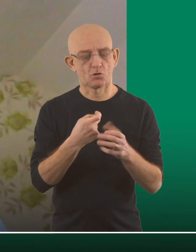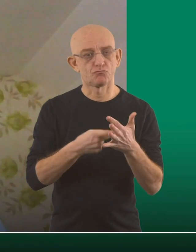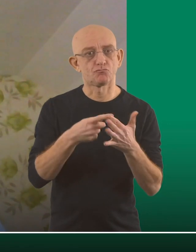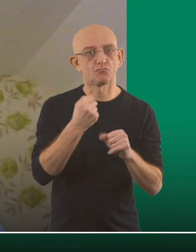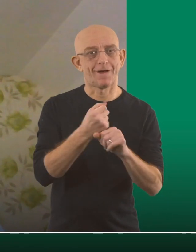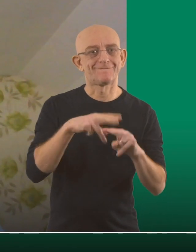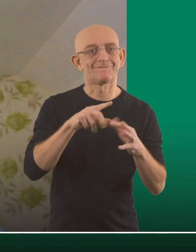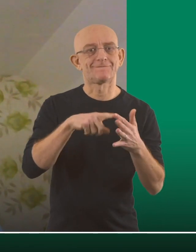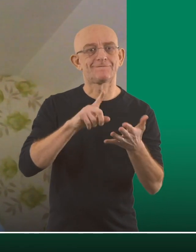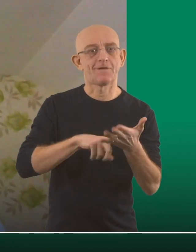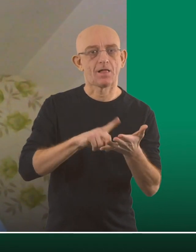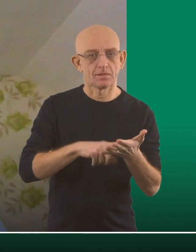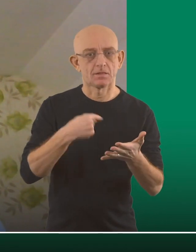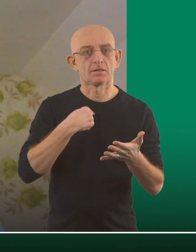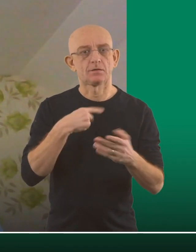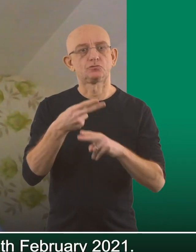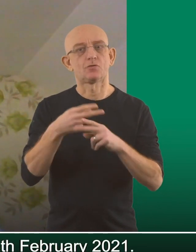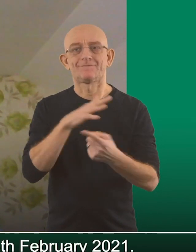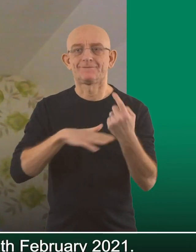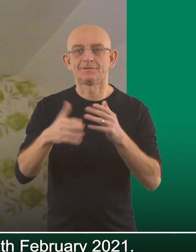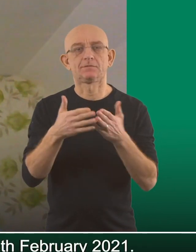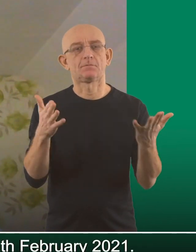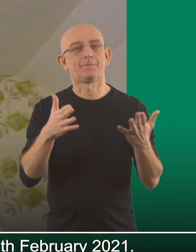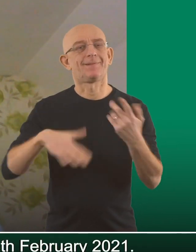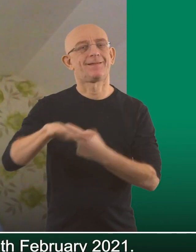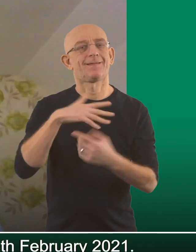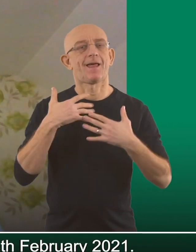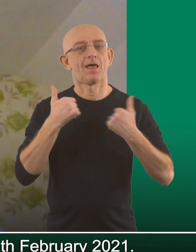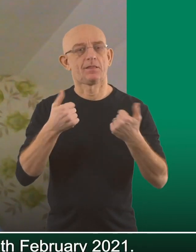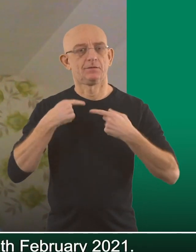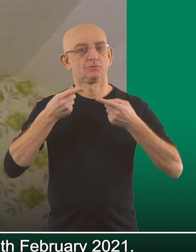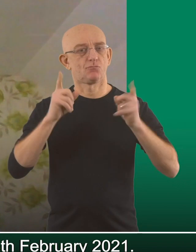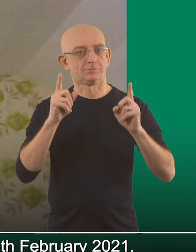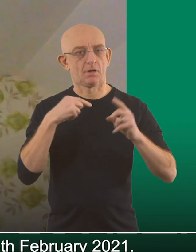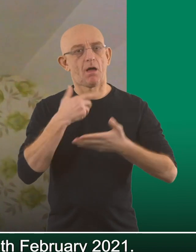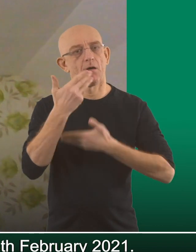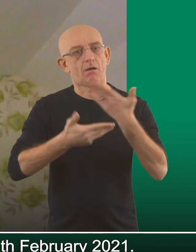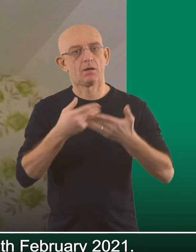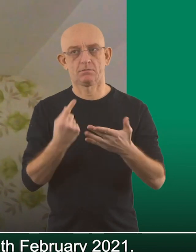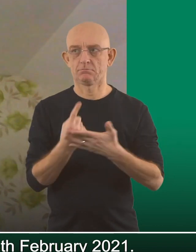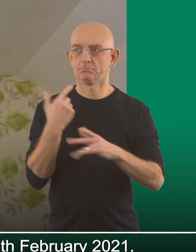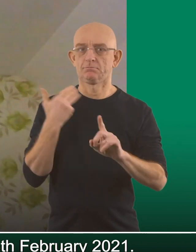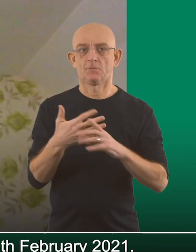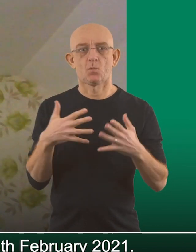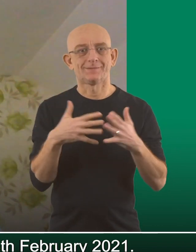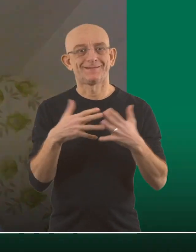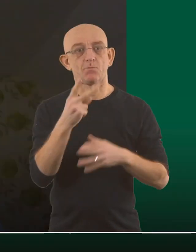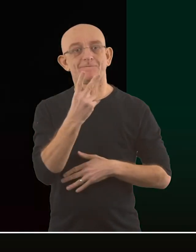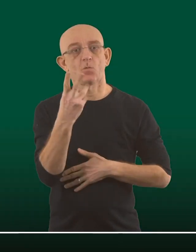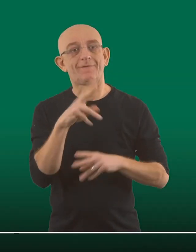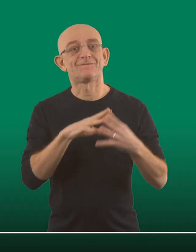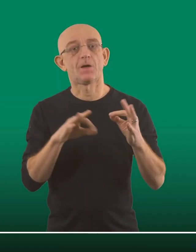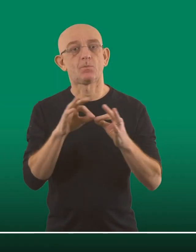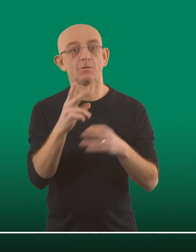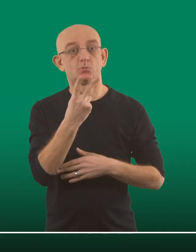Hi, my name is Greg Felt. I'm the Director of Public Health for Sheffield. This is a situational update for the 24th of February 2021.